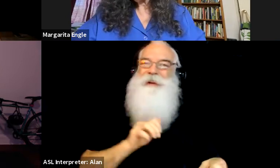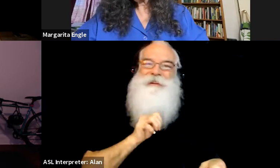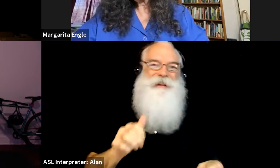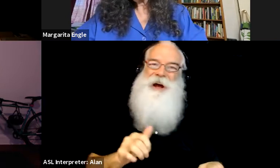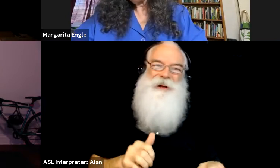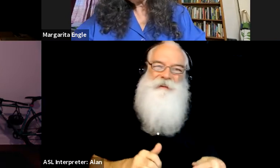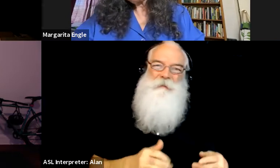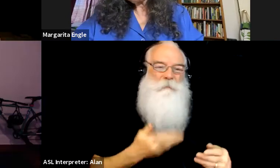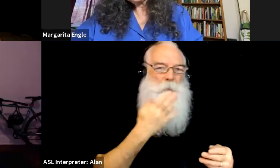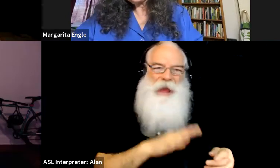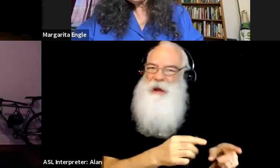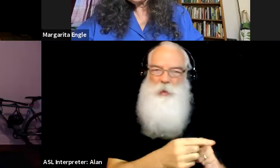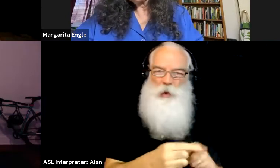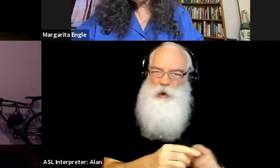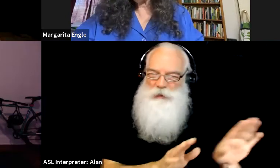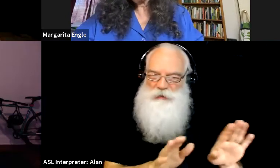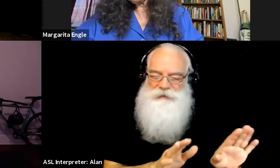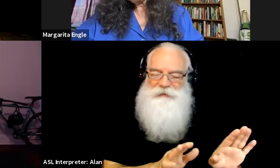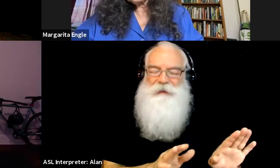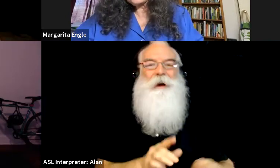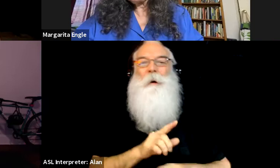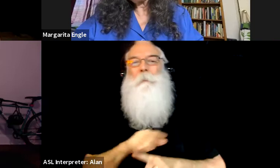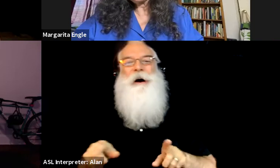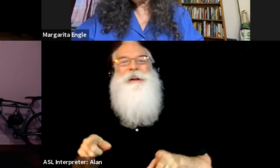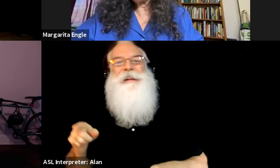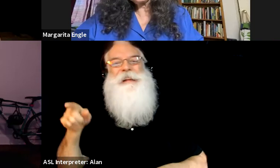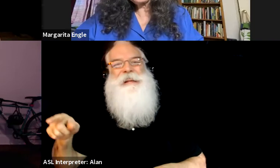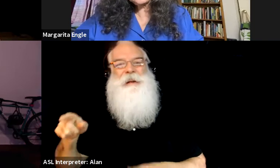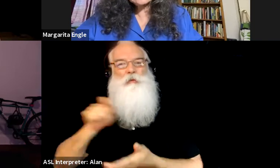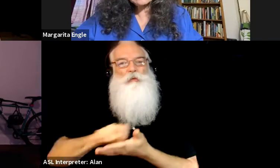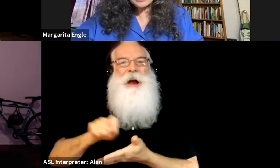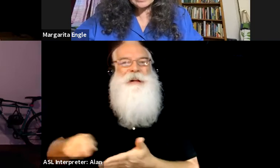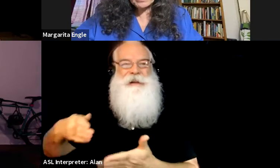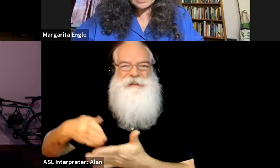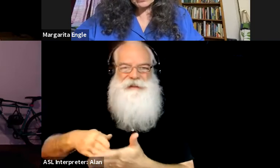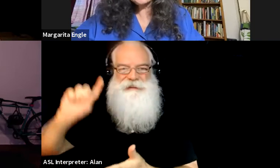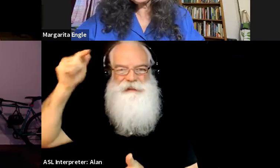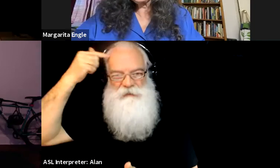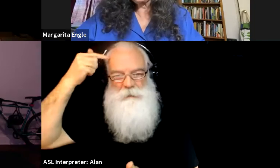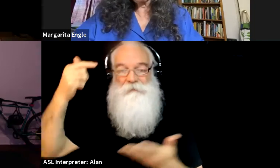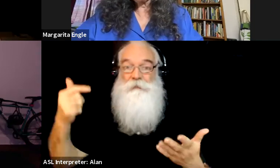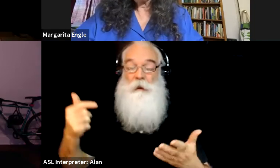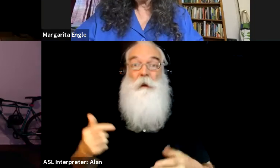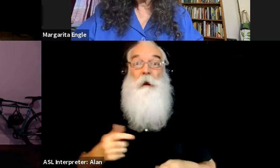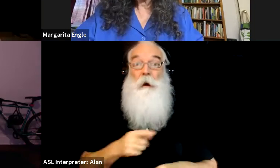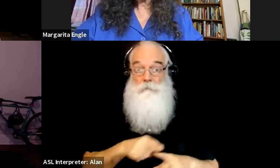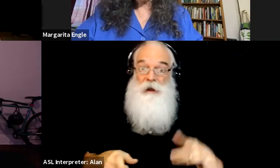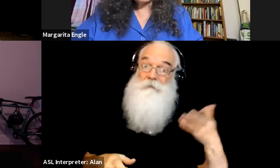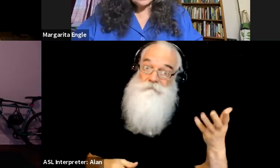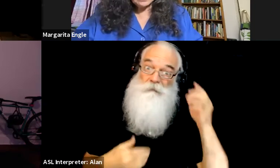was a, it was a time of great, and it's still a time of great hunger because the pandemic once again has